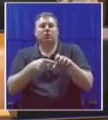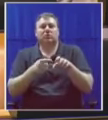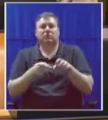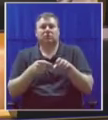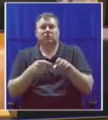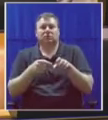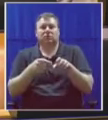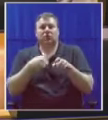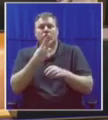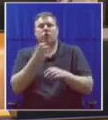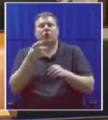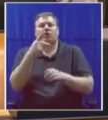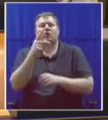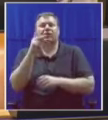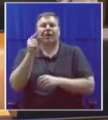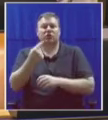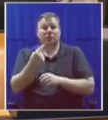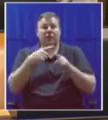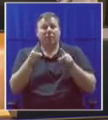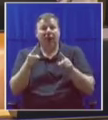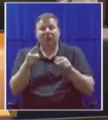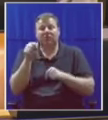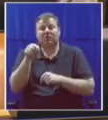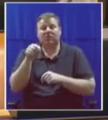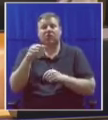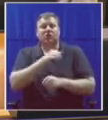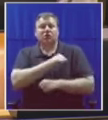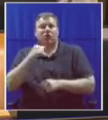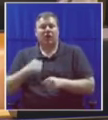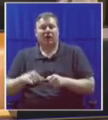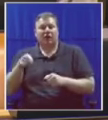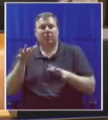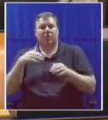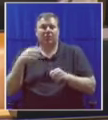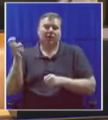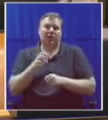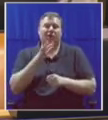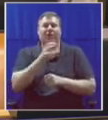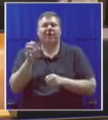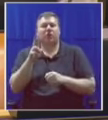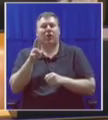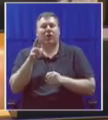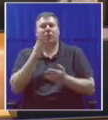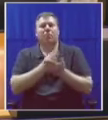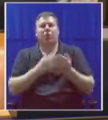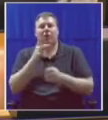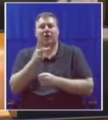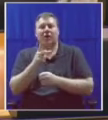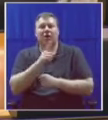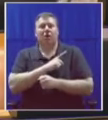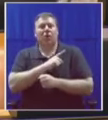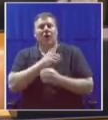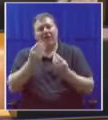processing plant in Hermanus pays these small-scale fishers 500 rand per kilo because they've got the